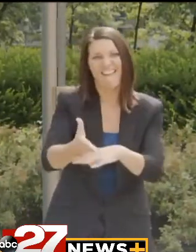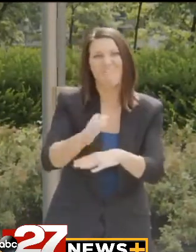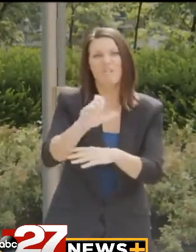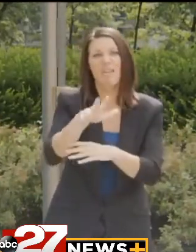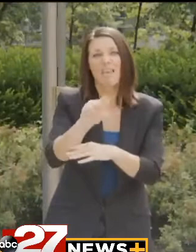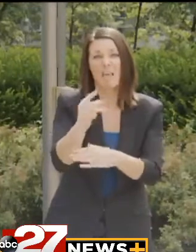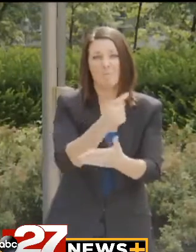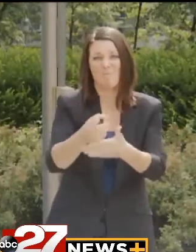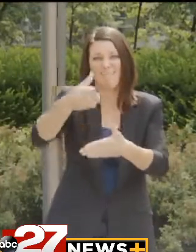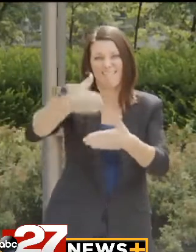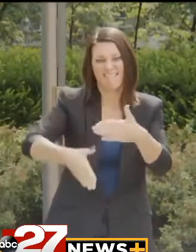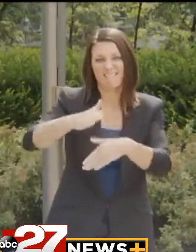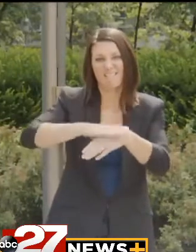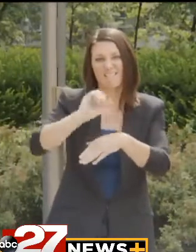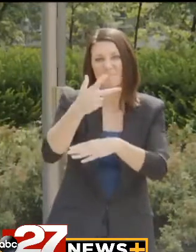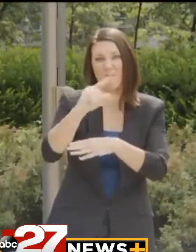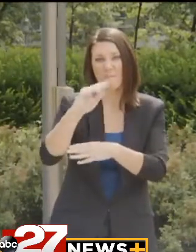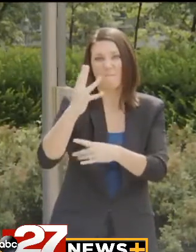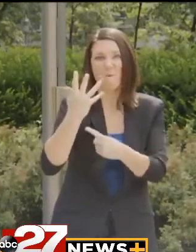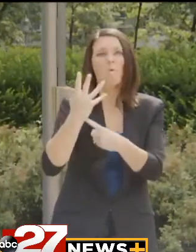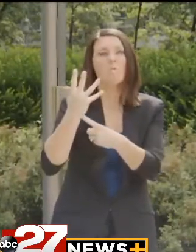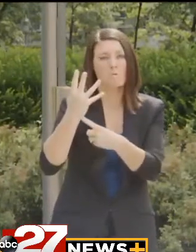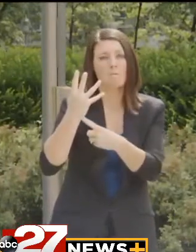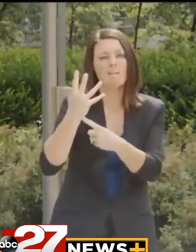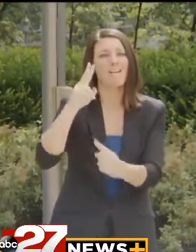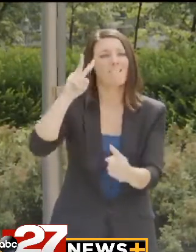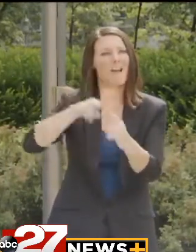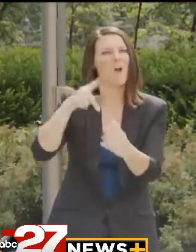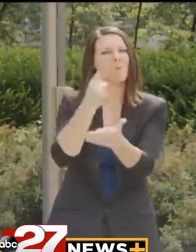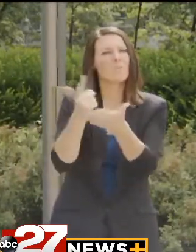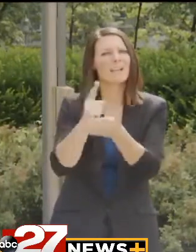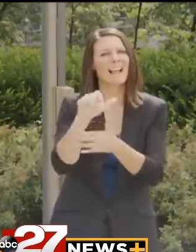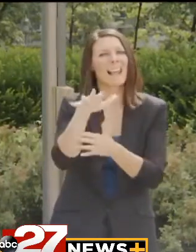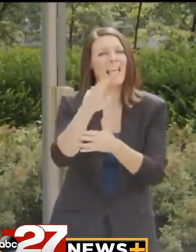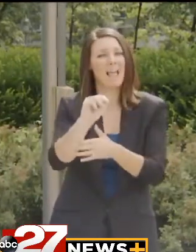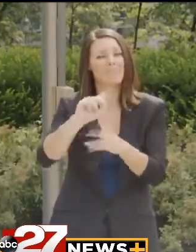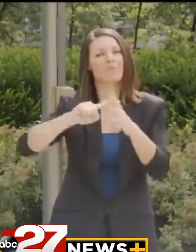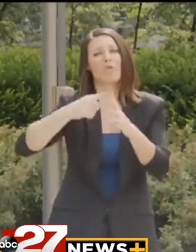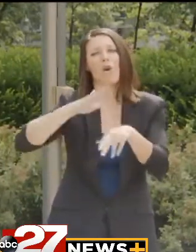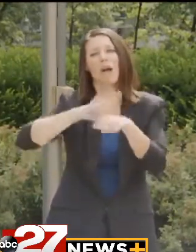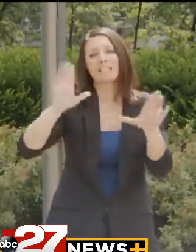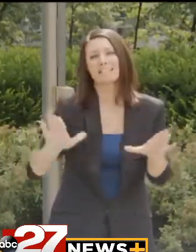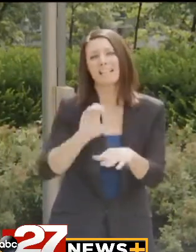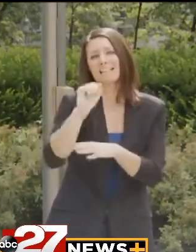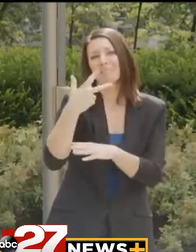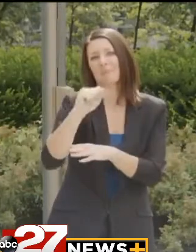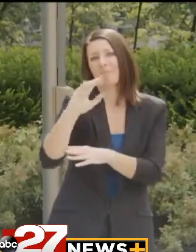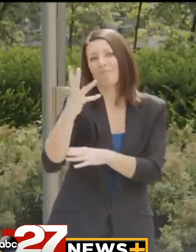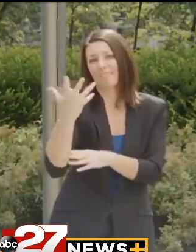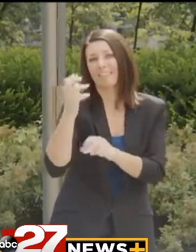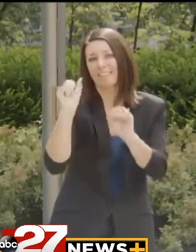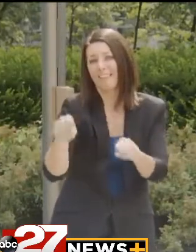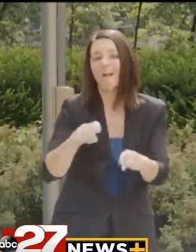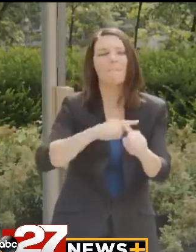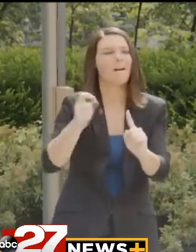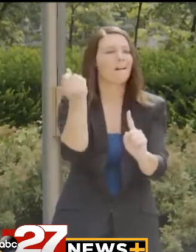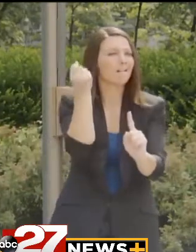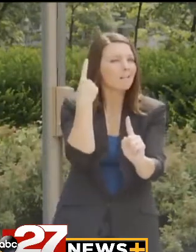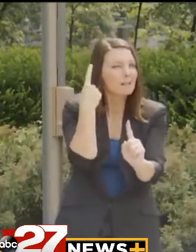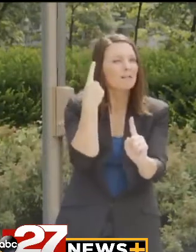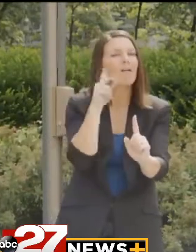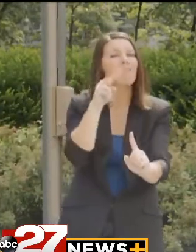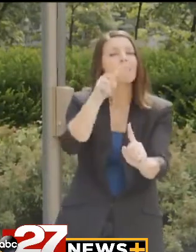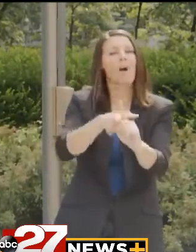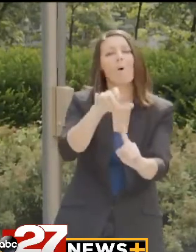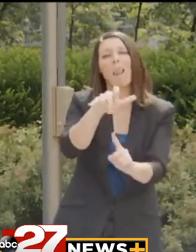claim week ends on September 4th, they can file their weekly claim beginning on Sunday, September 5th, but they will not be able